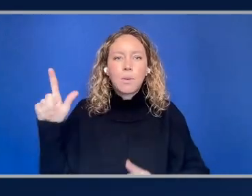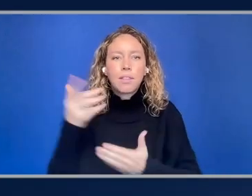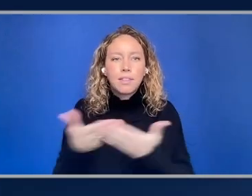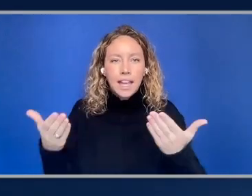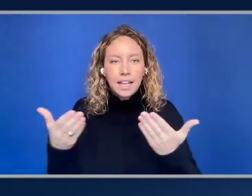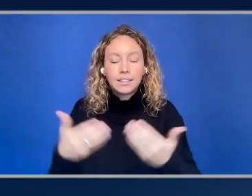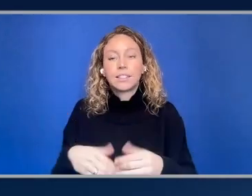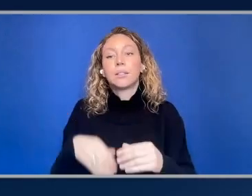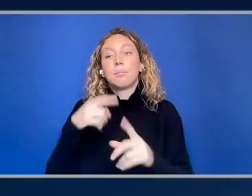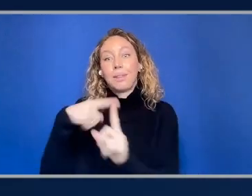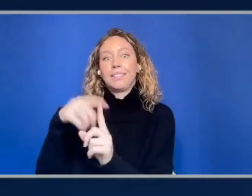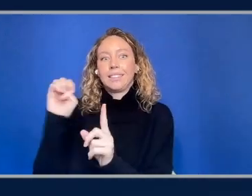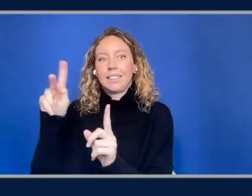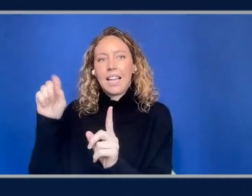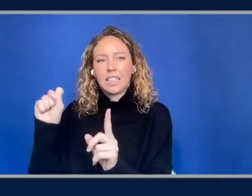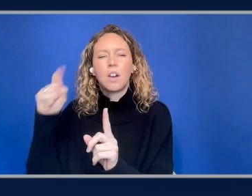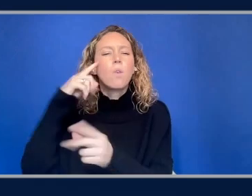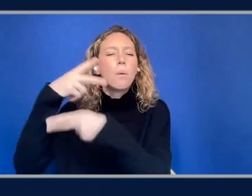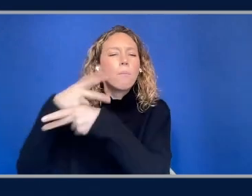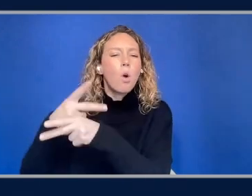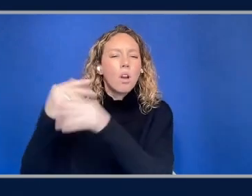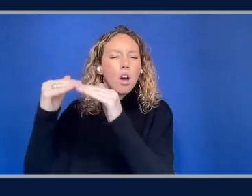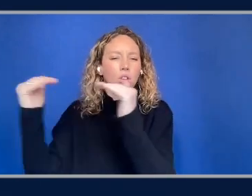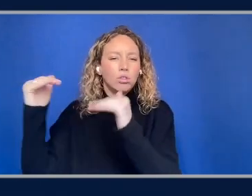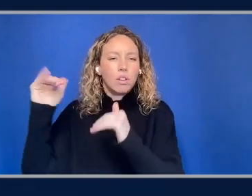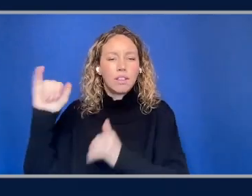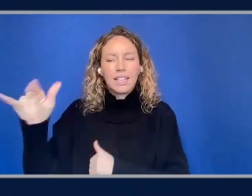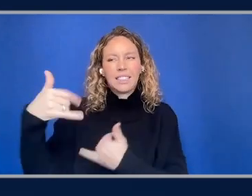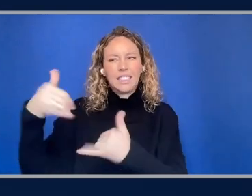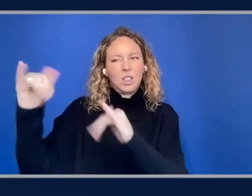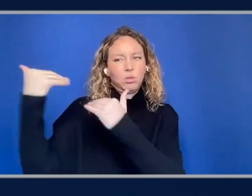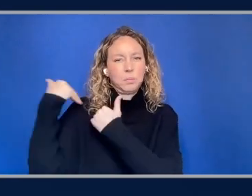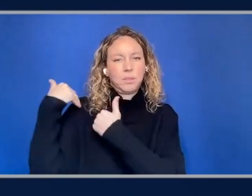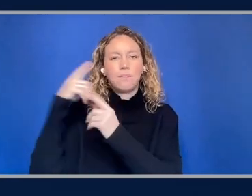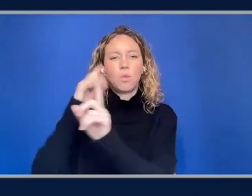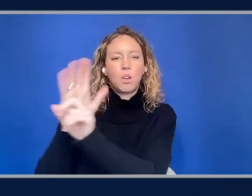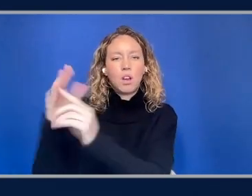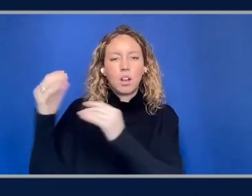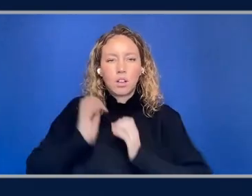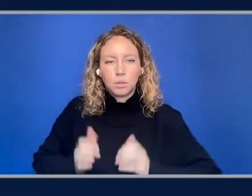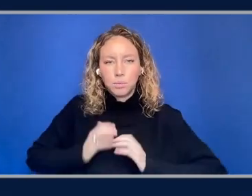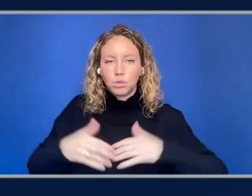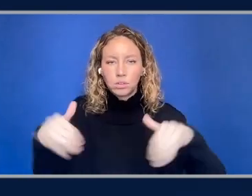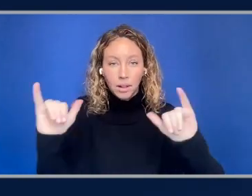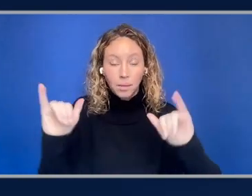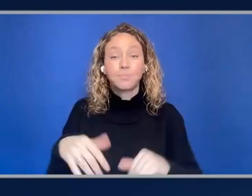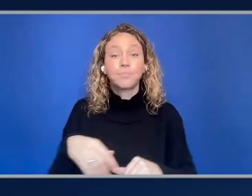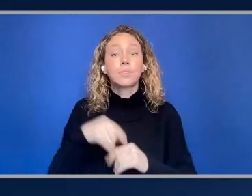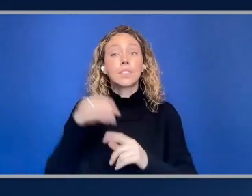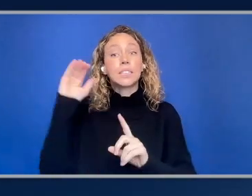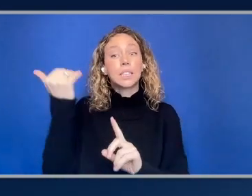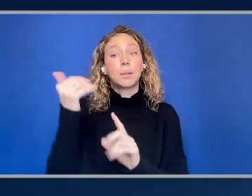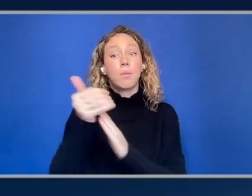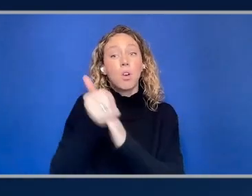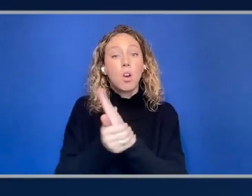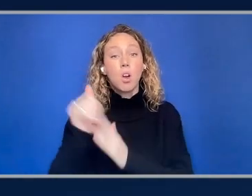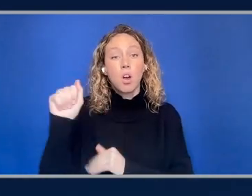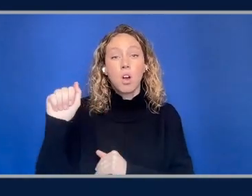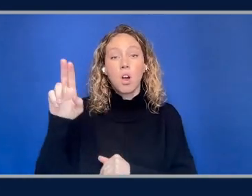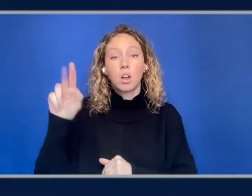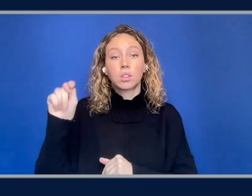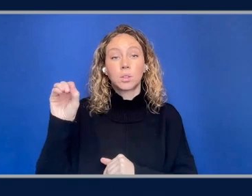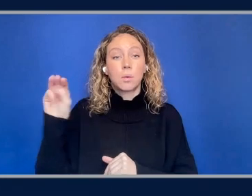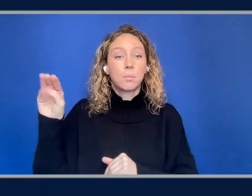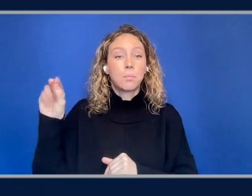in a production level. That is still the responsibility of the customer. And it seems like auto mode is going to help even more.